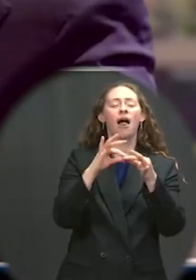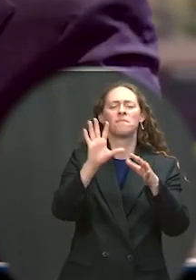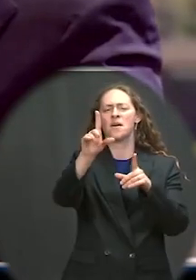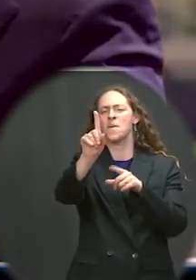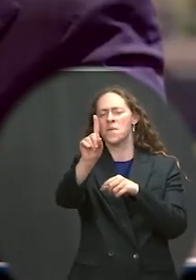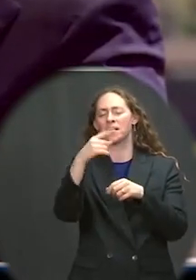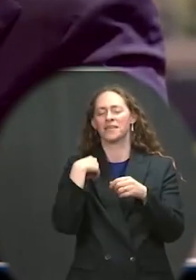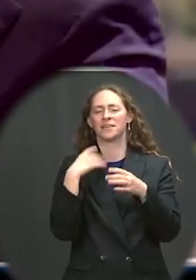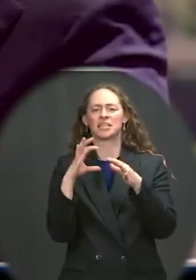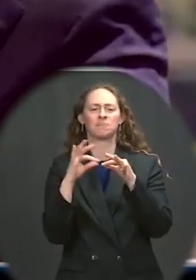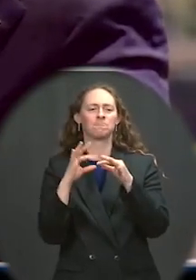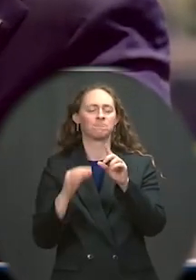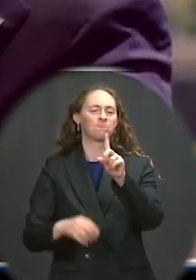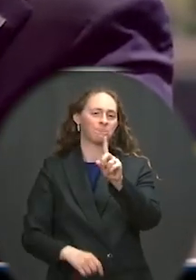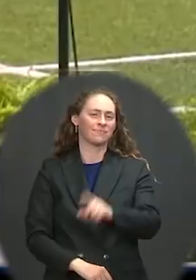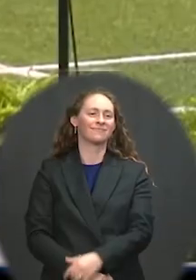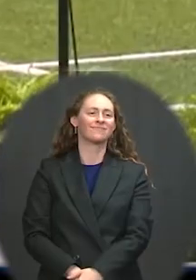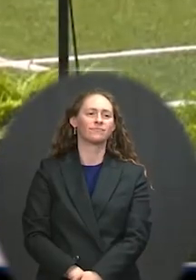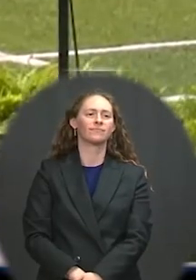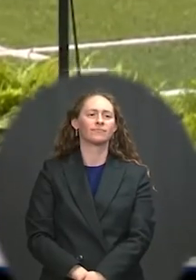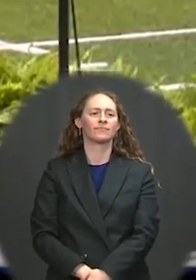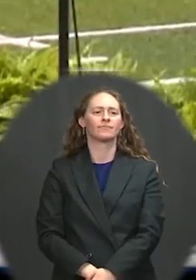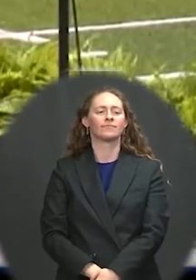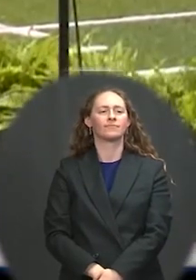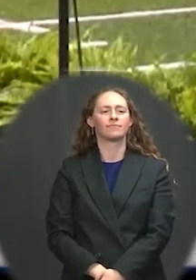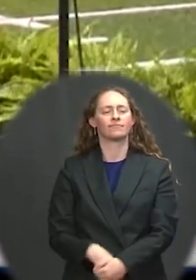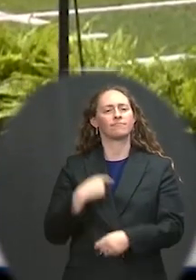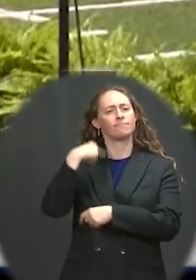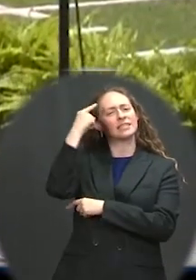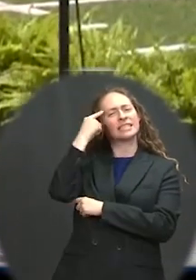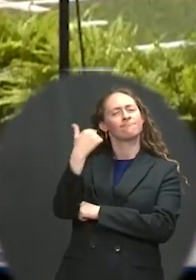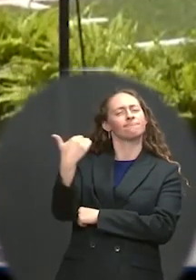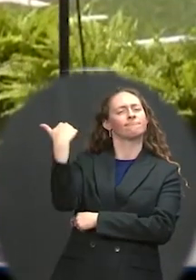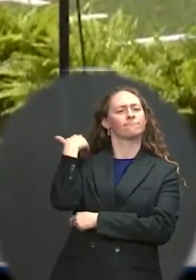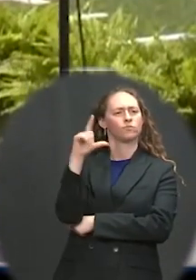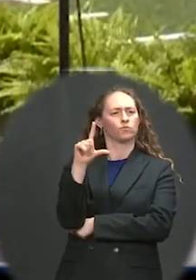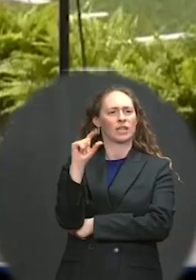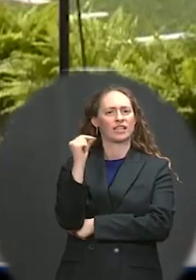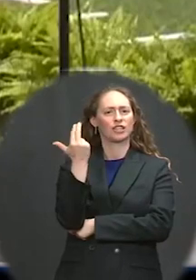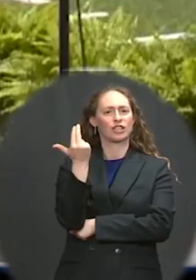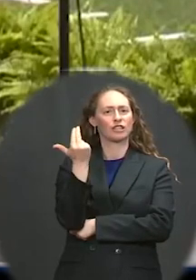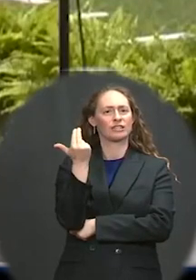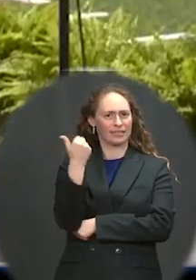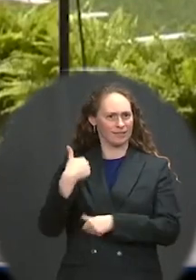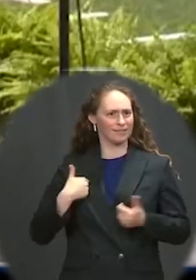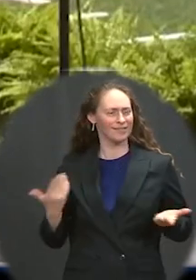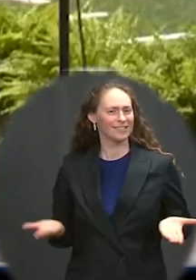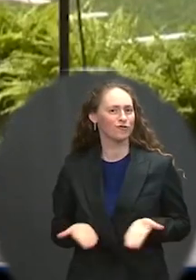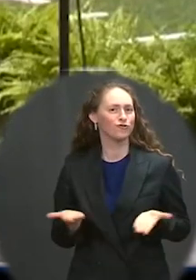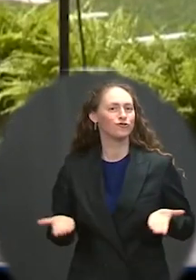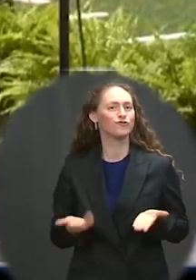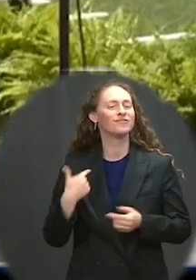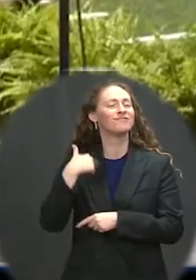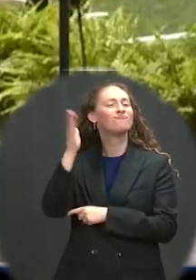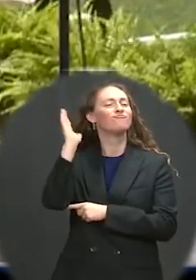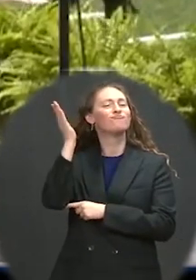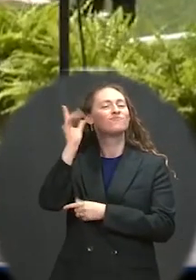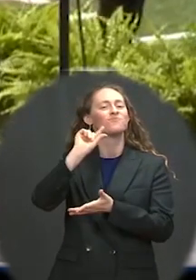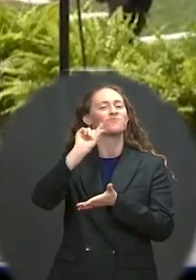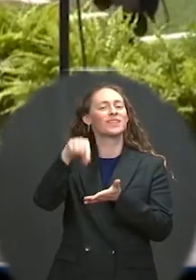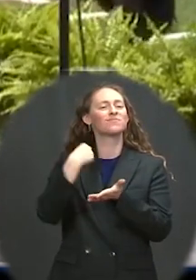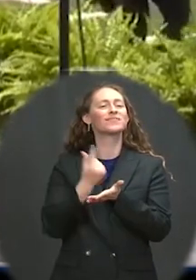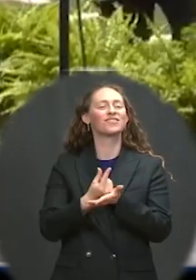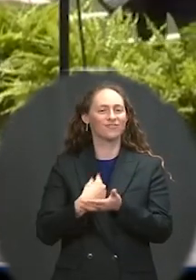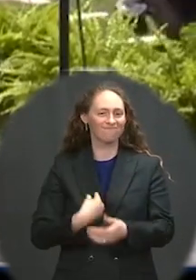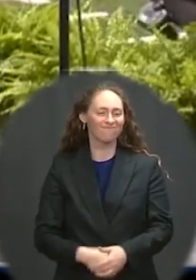I think I gave the commencement here, and I was pointing out how the Coast Guard was adapting so rapidly to changing